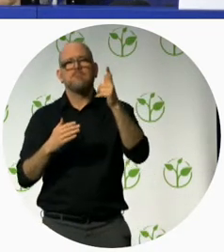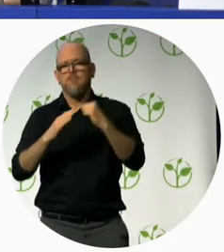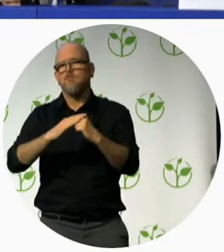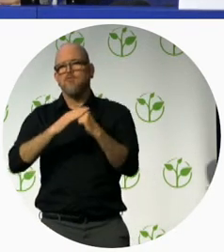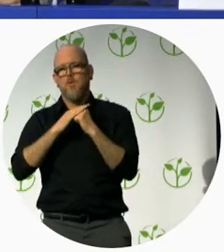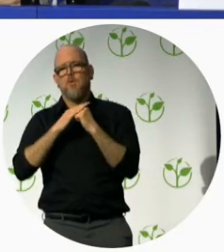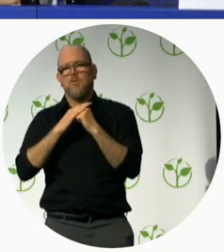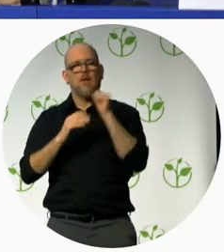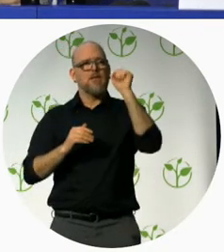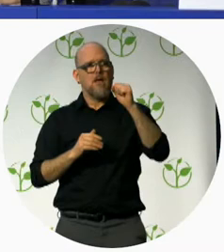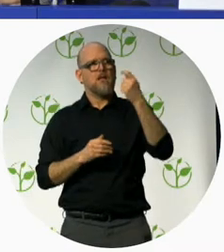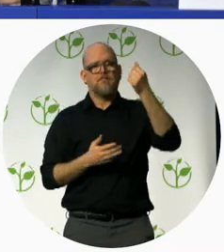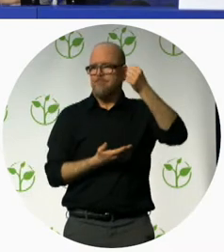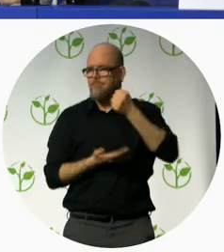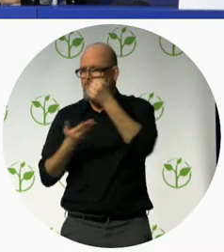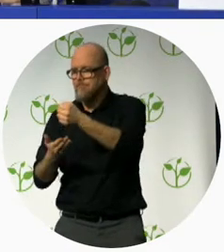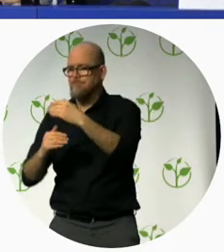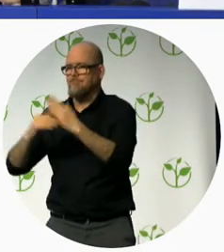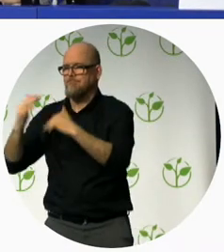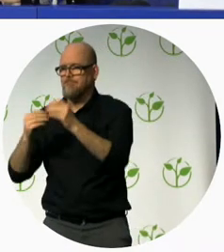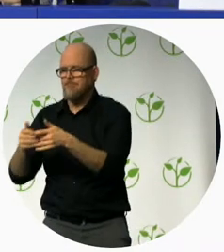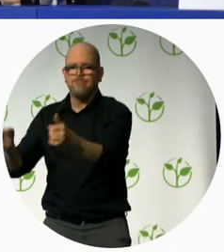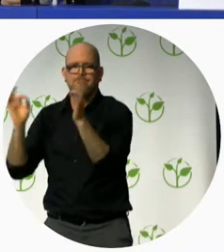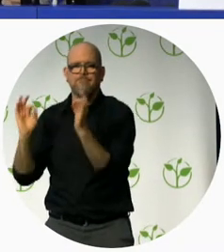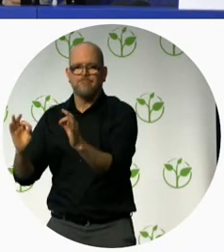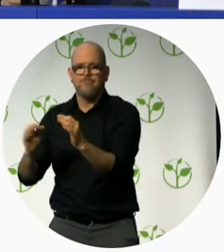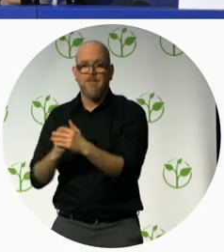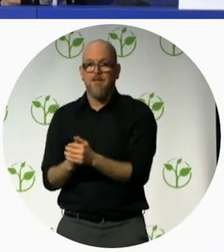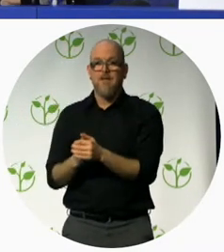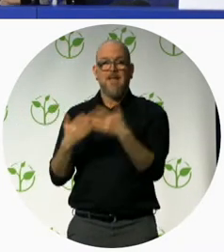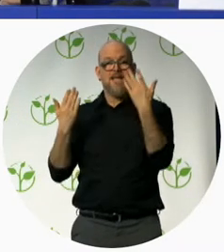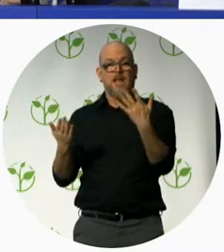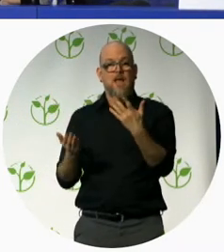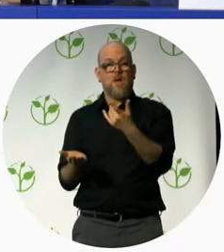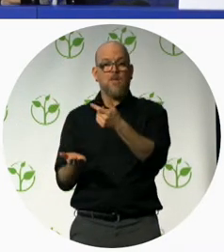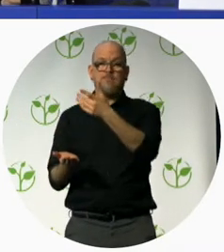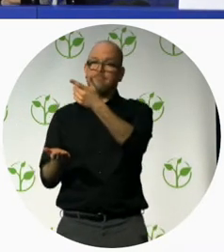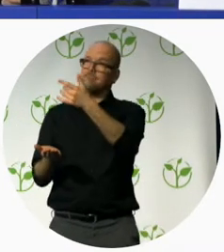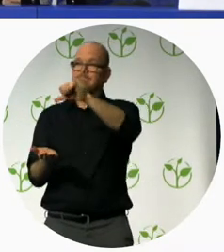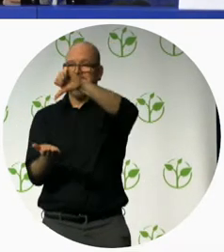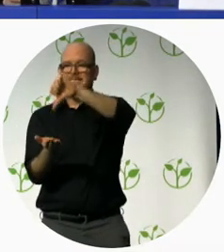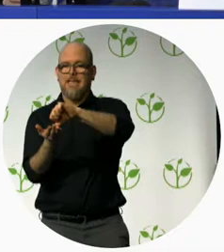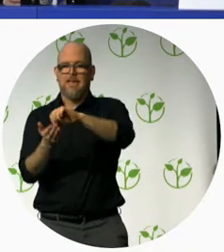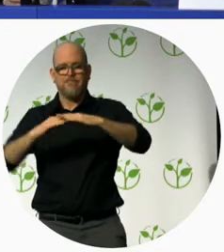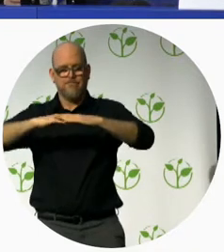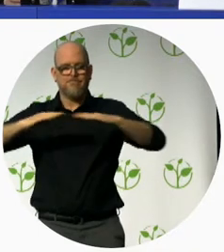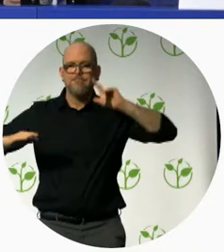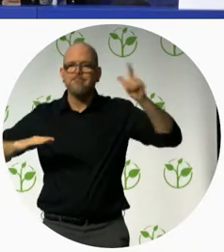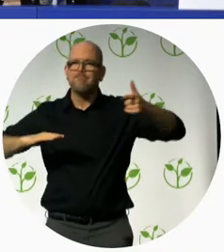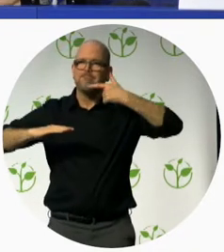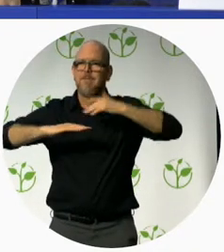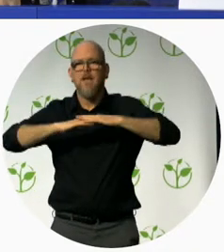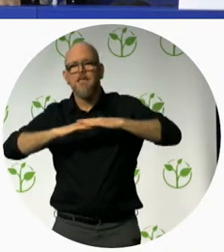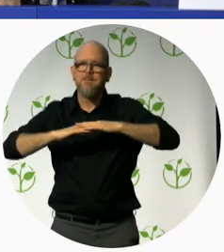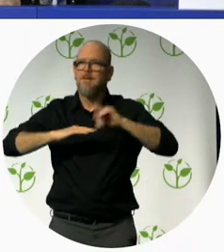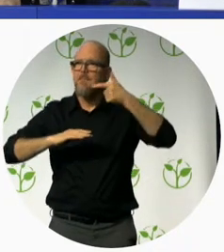Asuta Customer Relationship Center plays a key role in ensuring consistency and accessibility throughout the entire patient journey